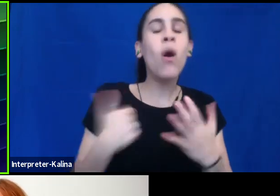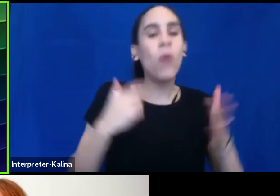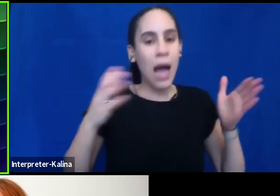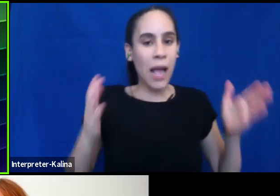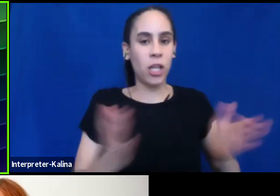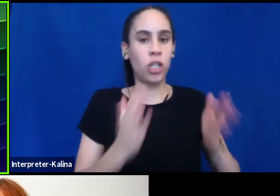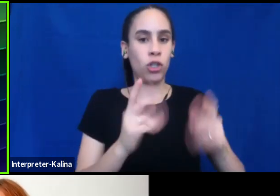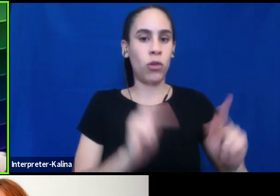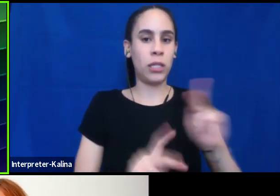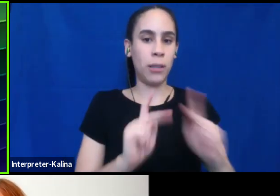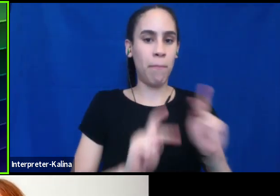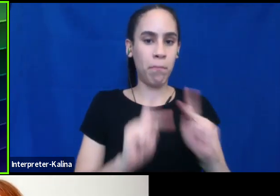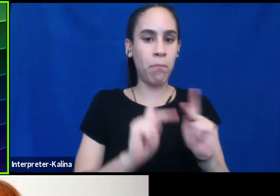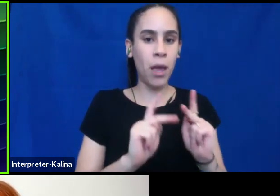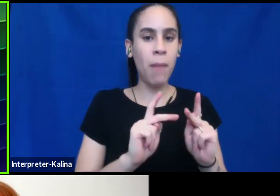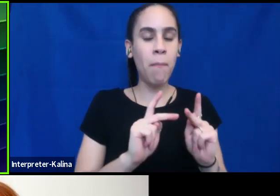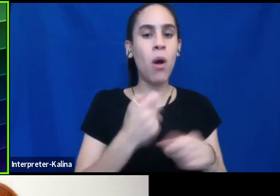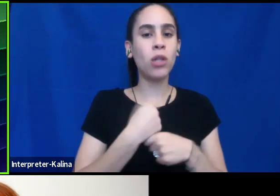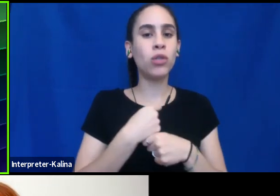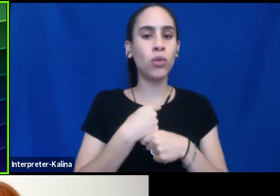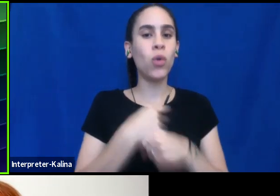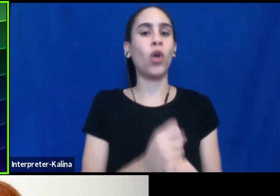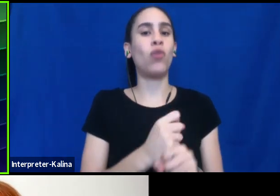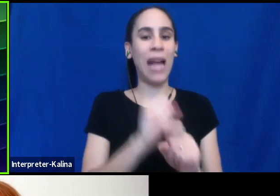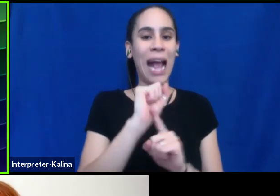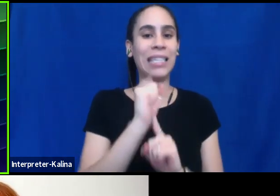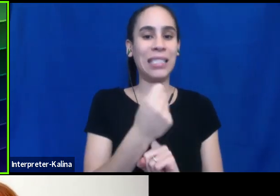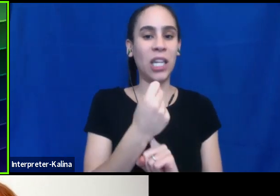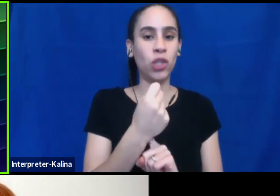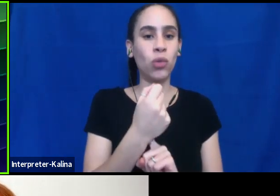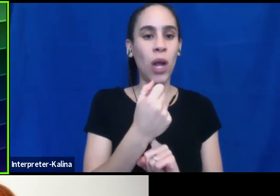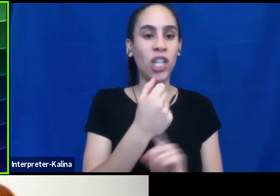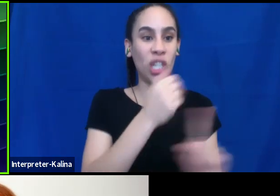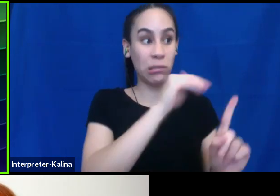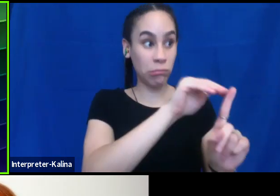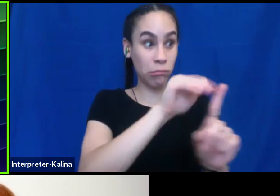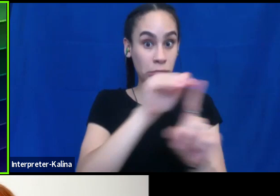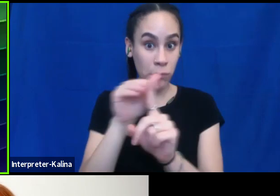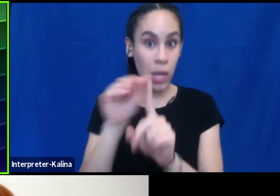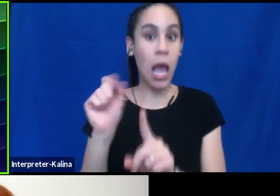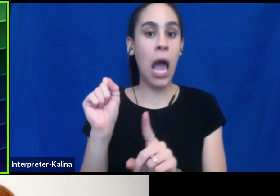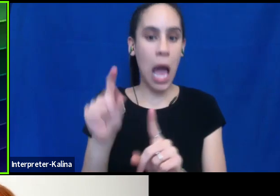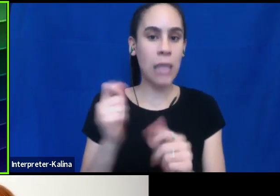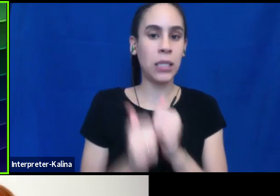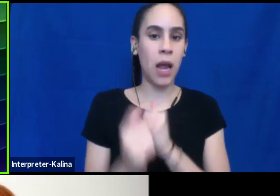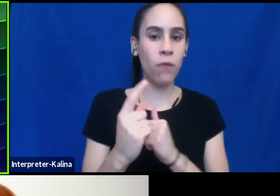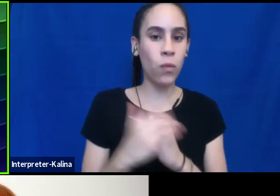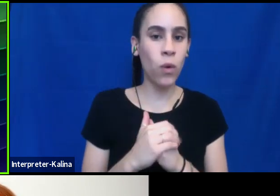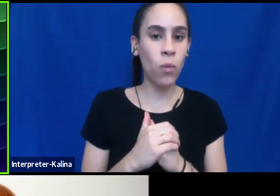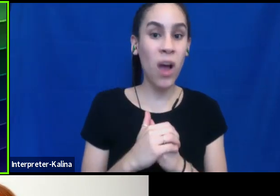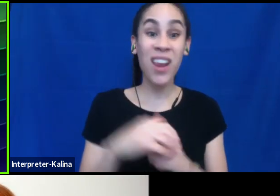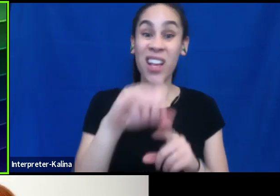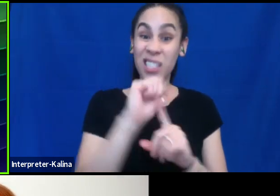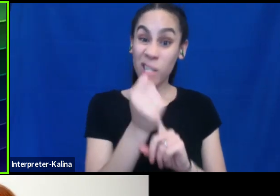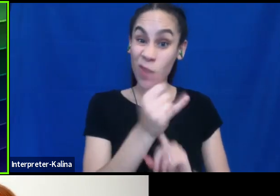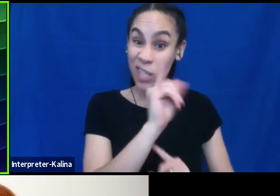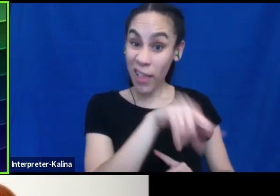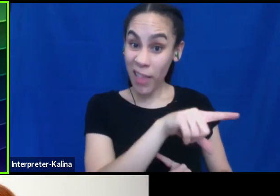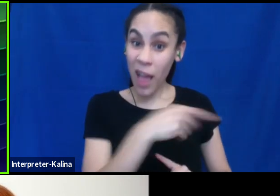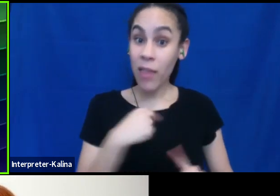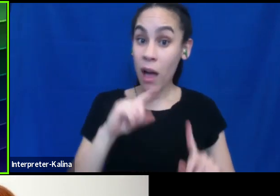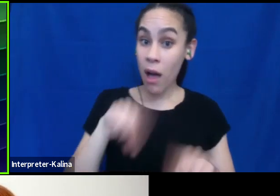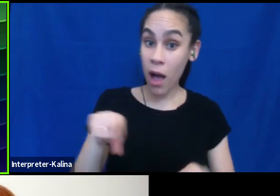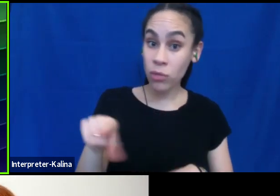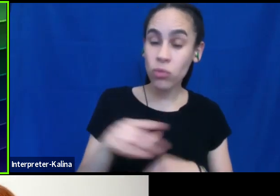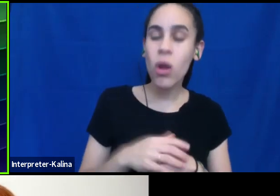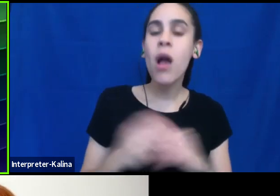um, to create, create situations where we're asking everybody. Um, but in a situation like that, to answer your question, which is sort of more